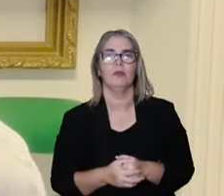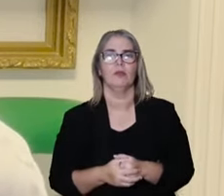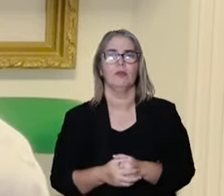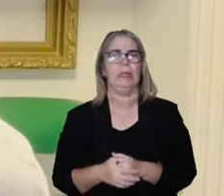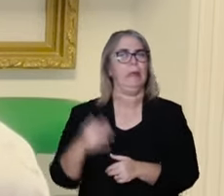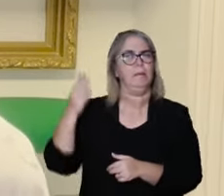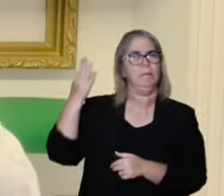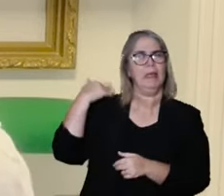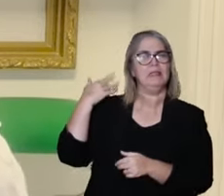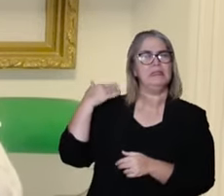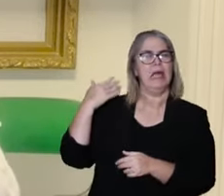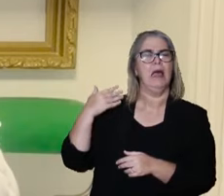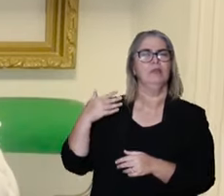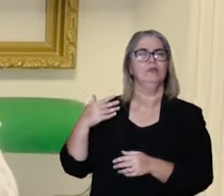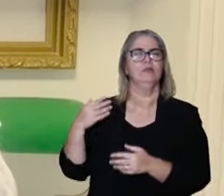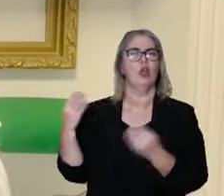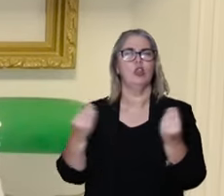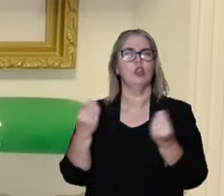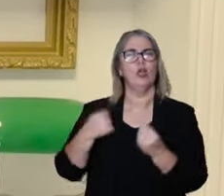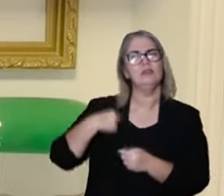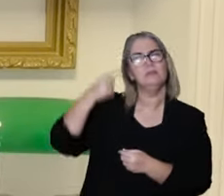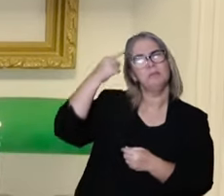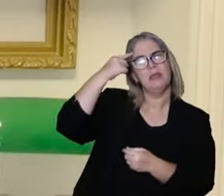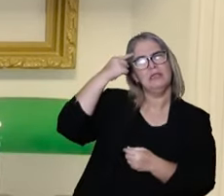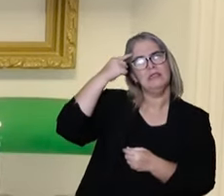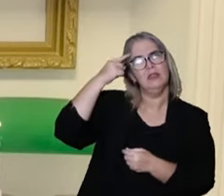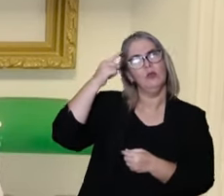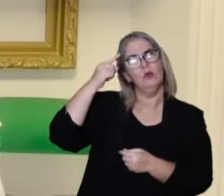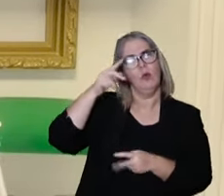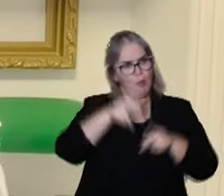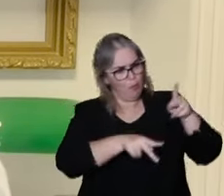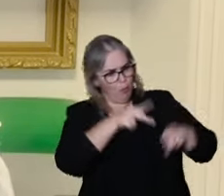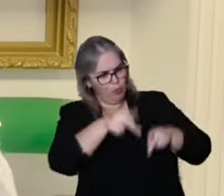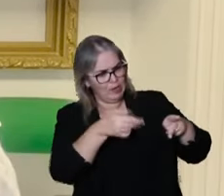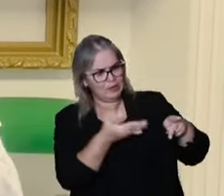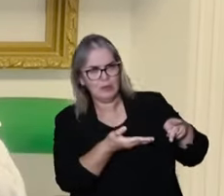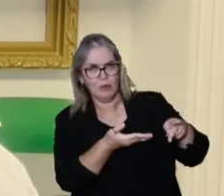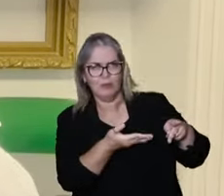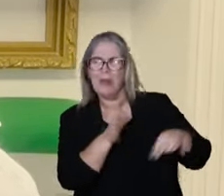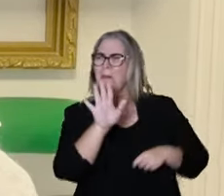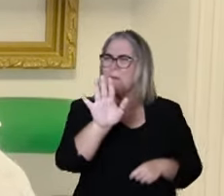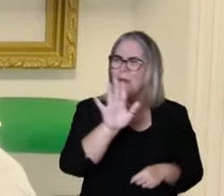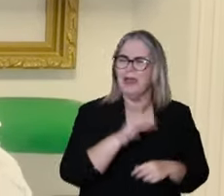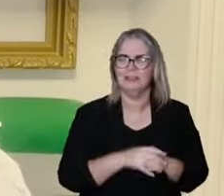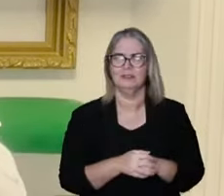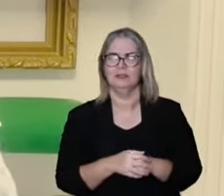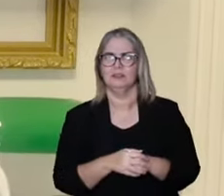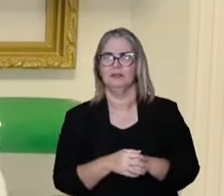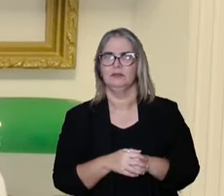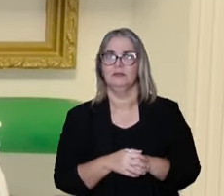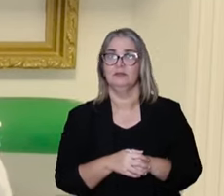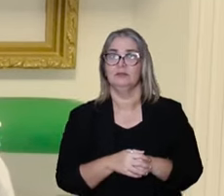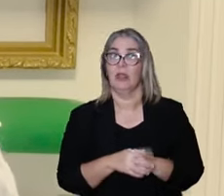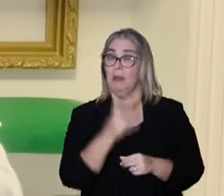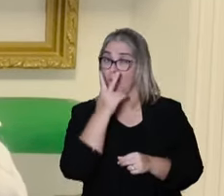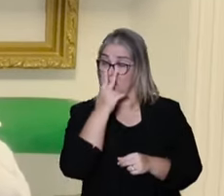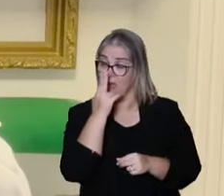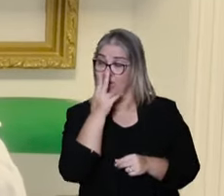Ailton Krenake. We have all been packed with the idea that we are humanity. Meanwhile,